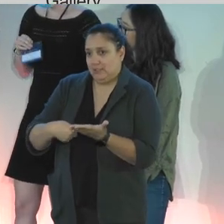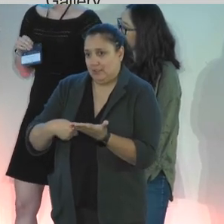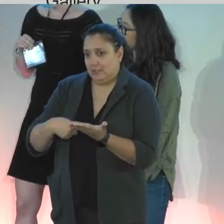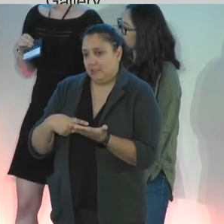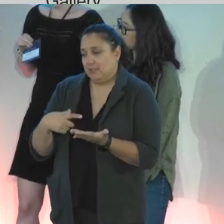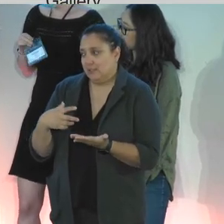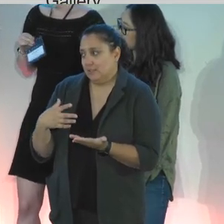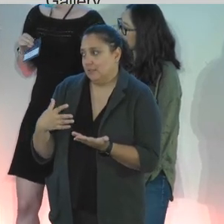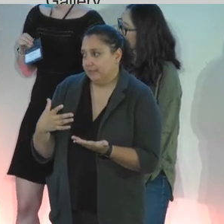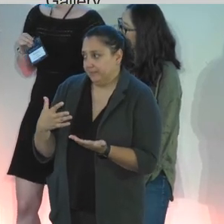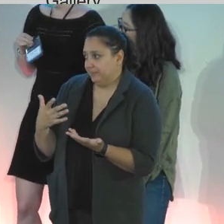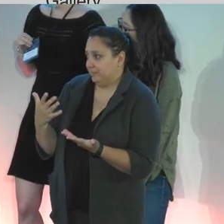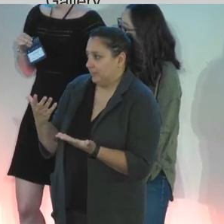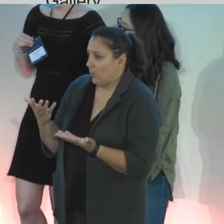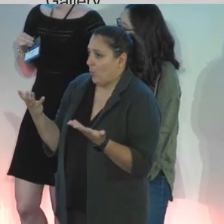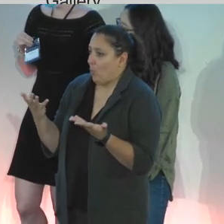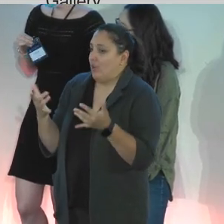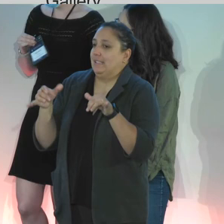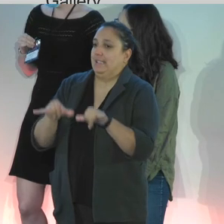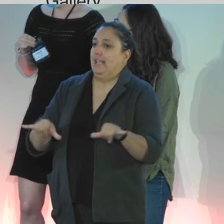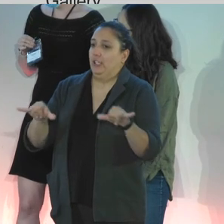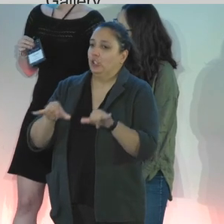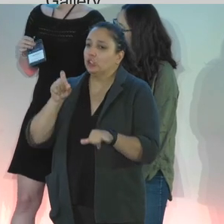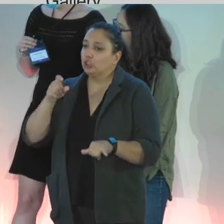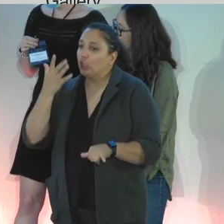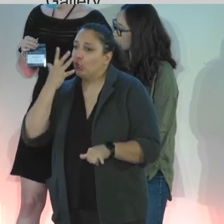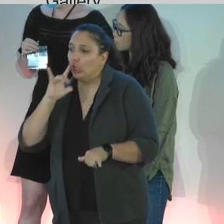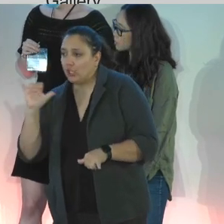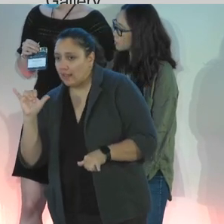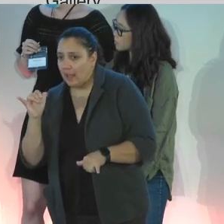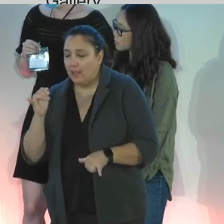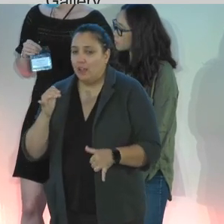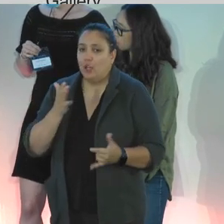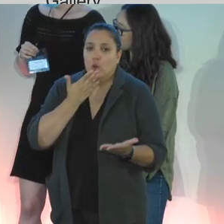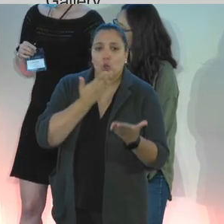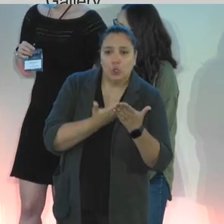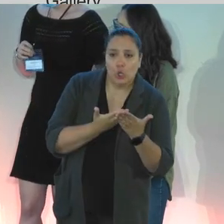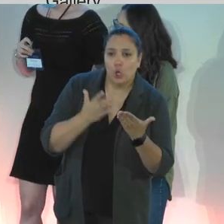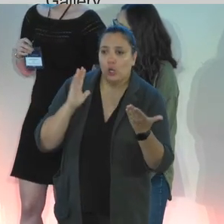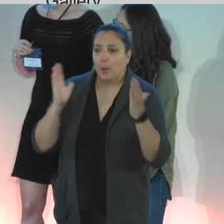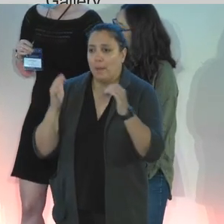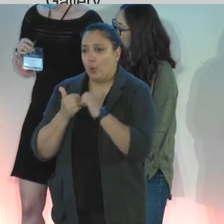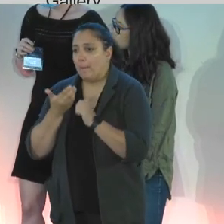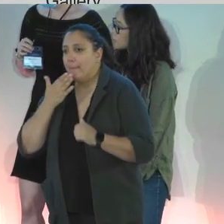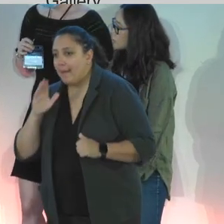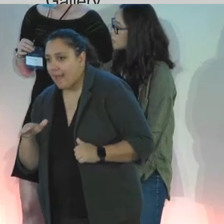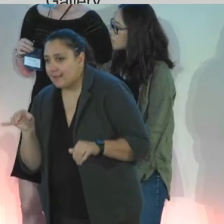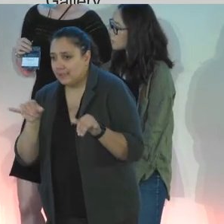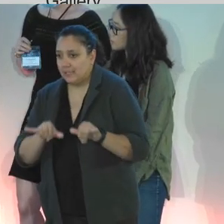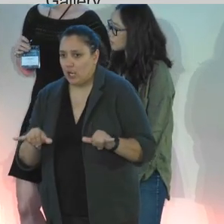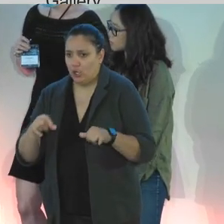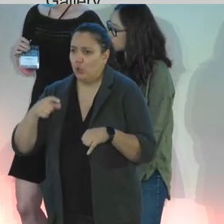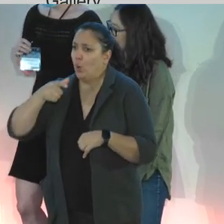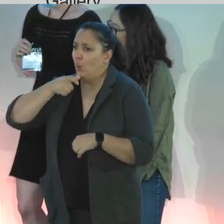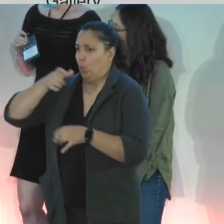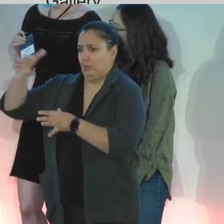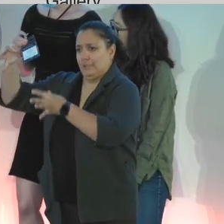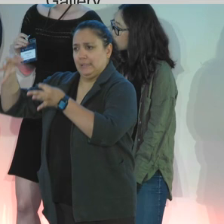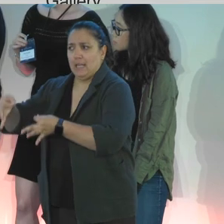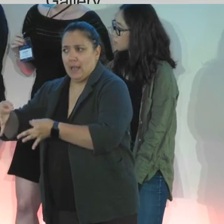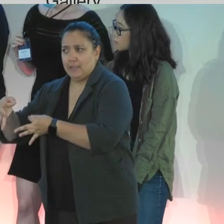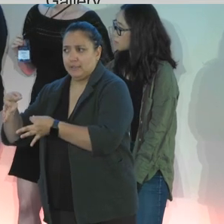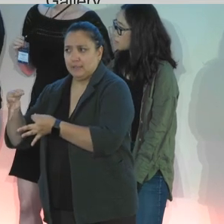what standards should look like, what are good standards versus bad standards, who's going to make those standards, and